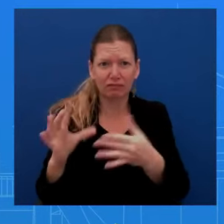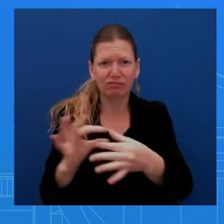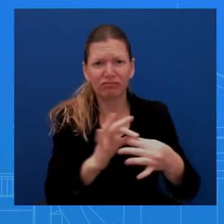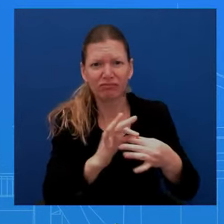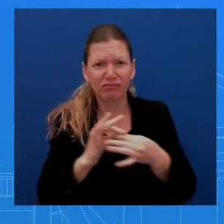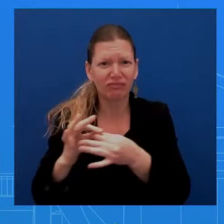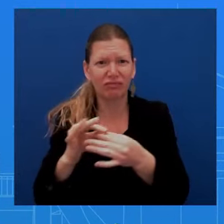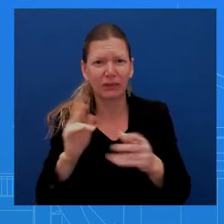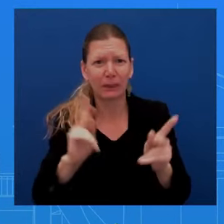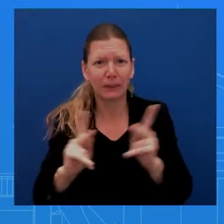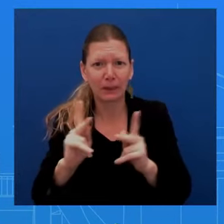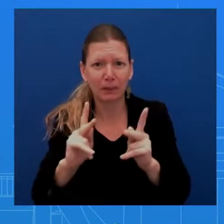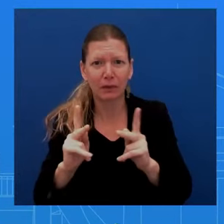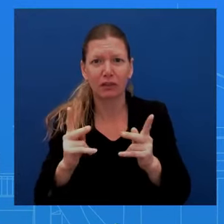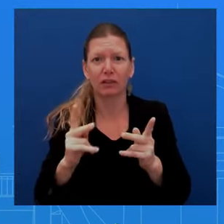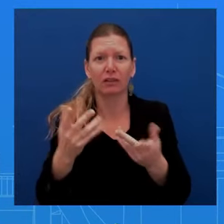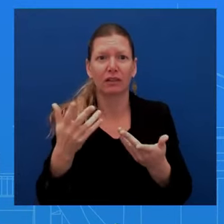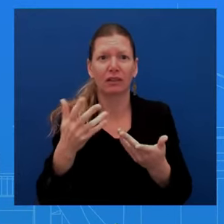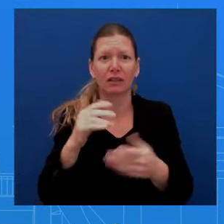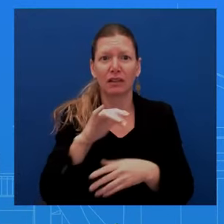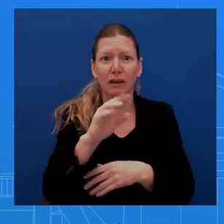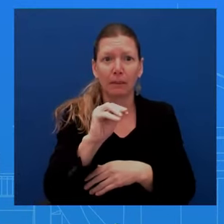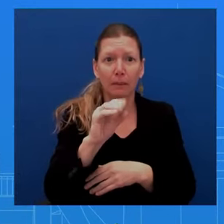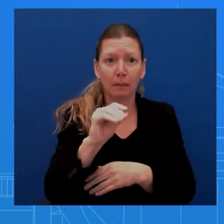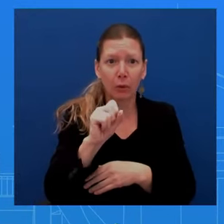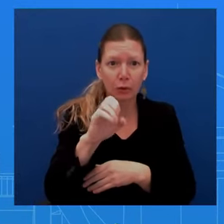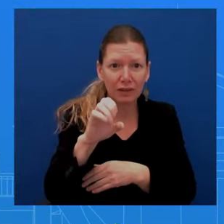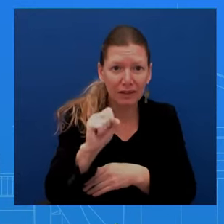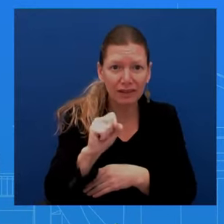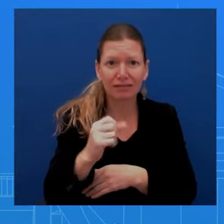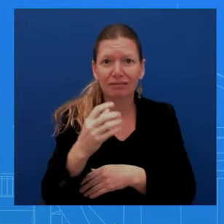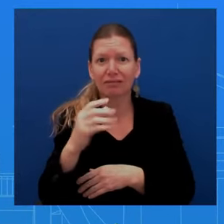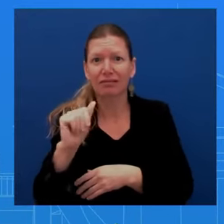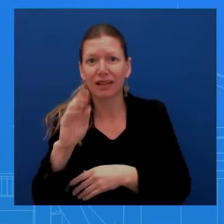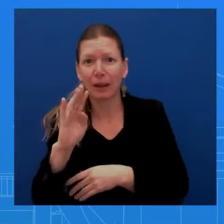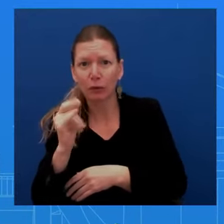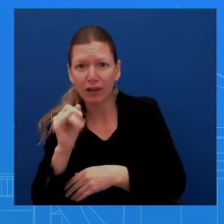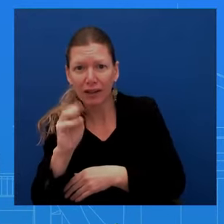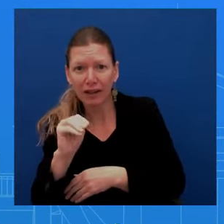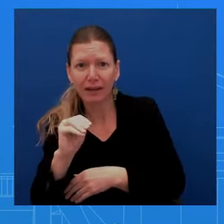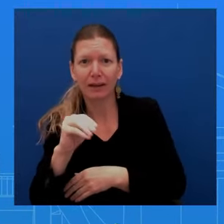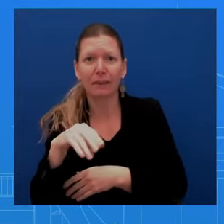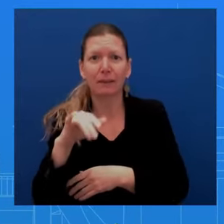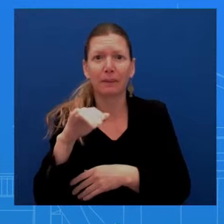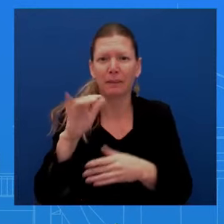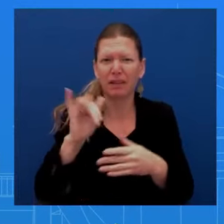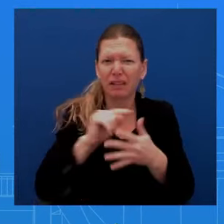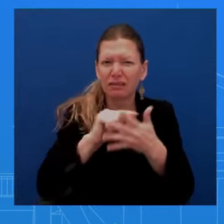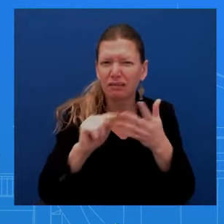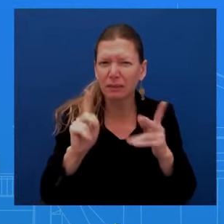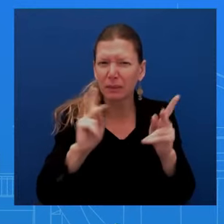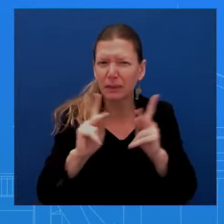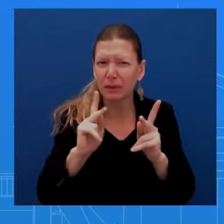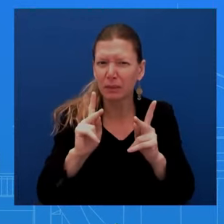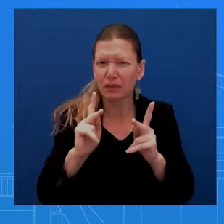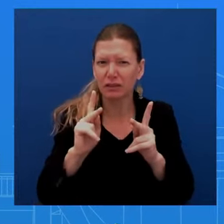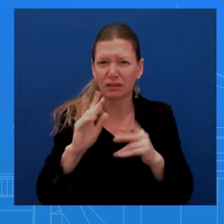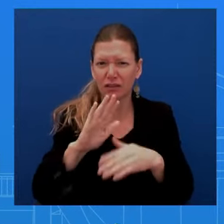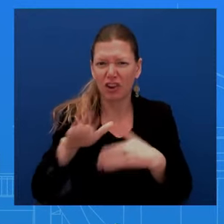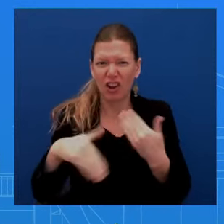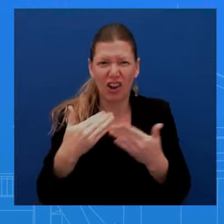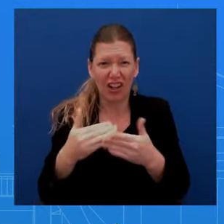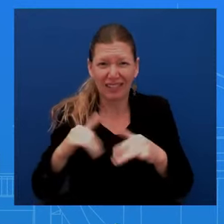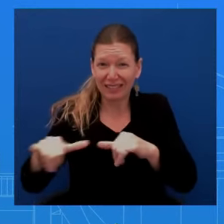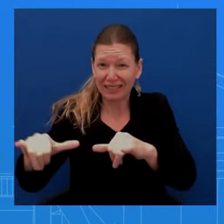So as a student and as a journalist, I feel like from national security point of view, America right now needs one place from